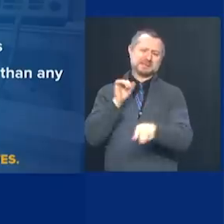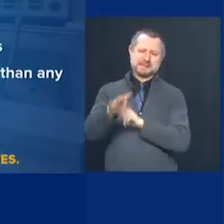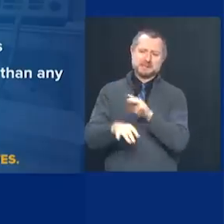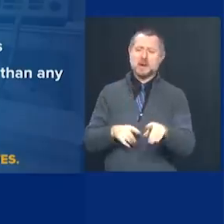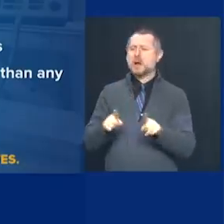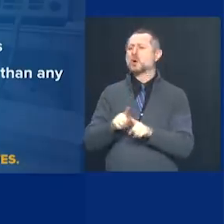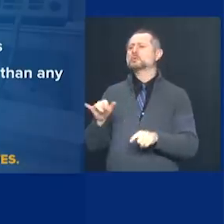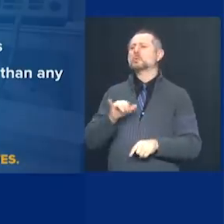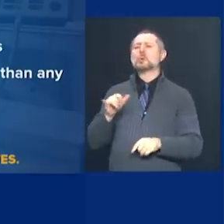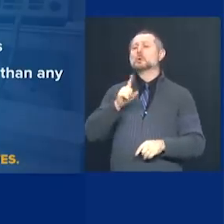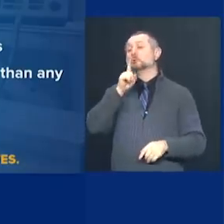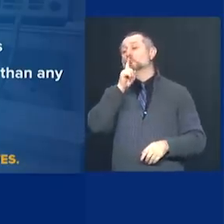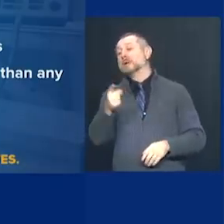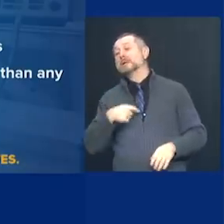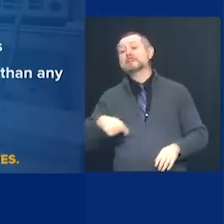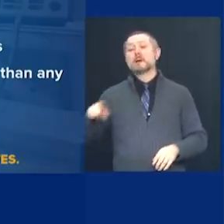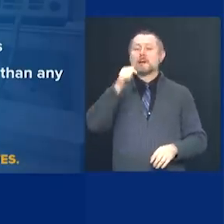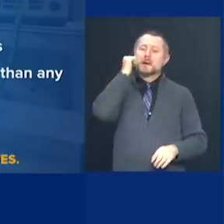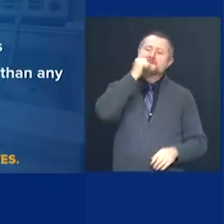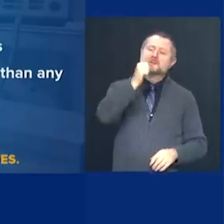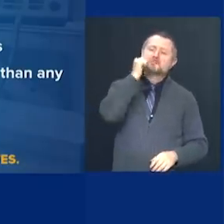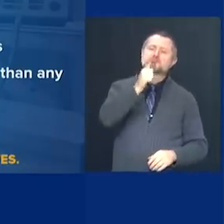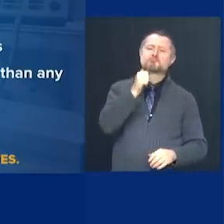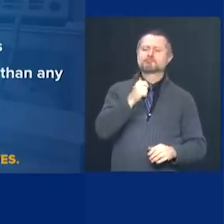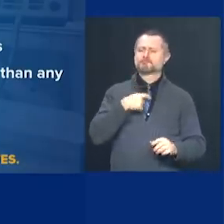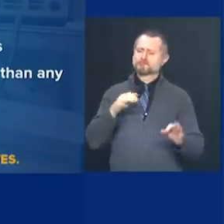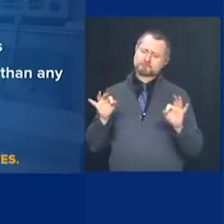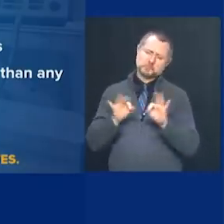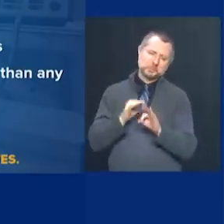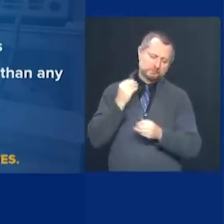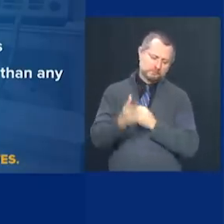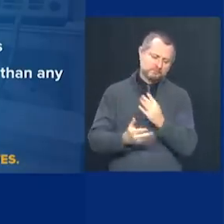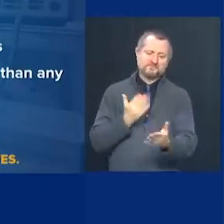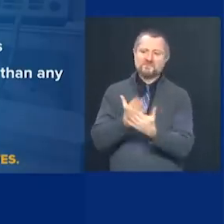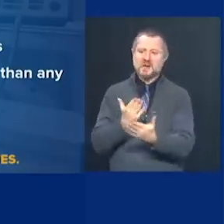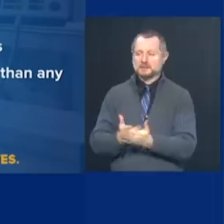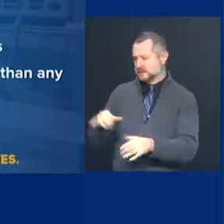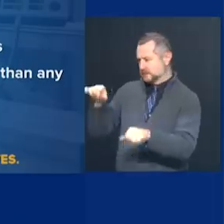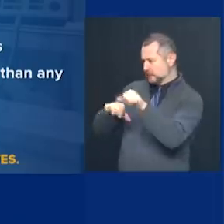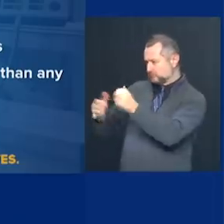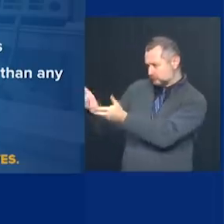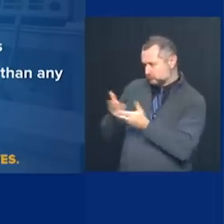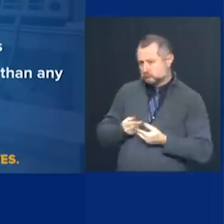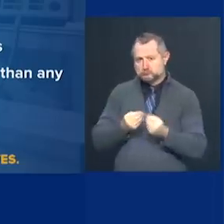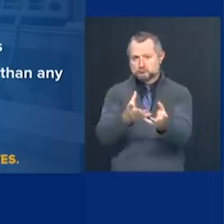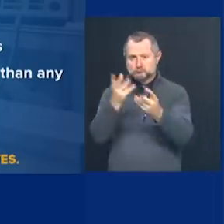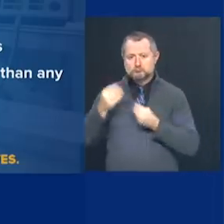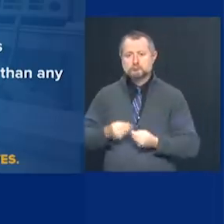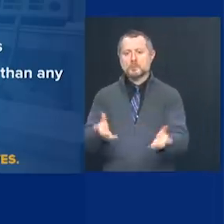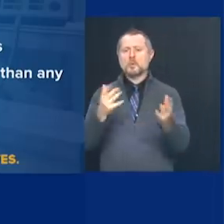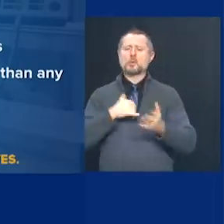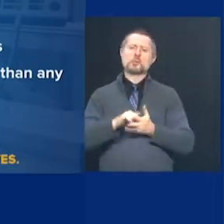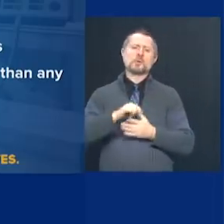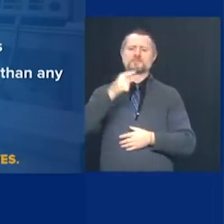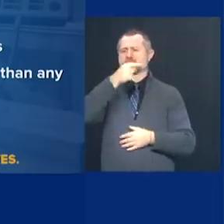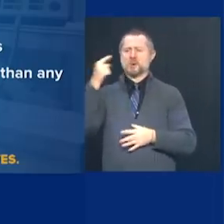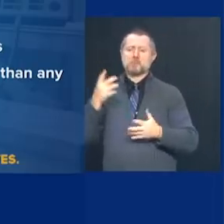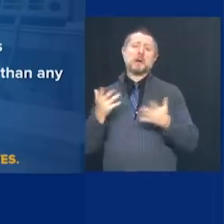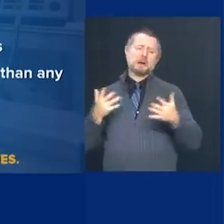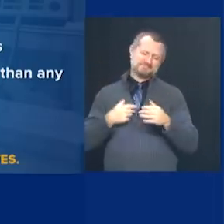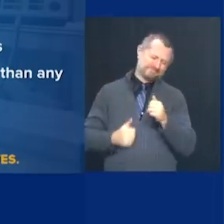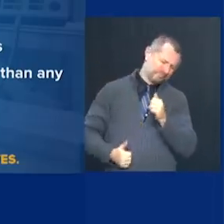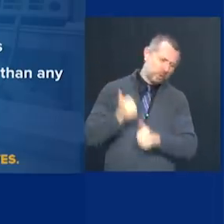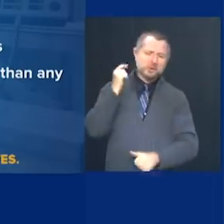science. We do more testing than any state in the United States by far. We have more data points by far.